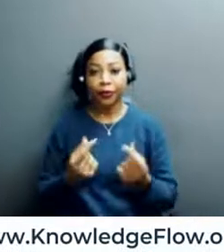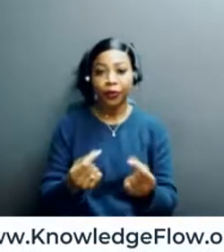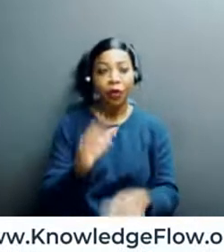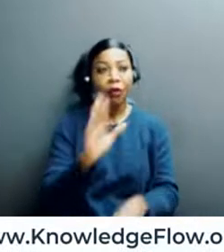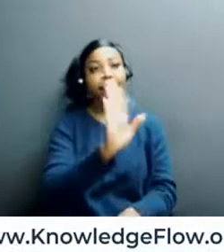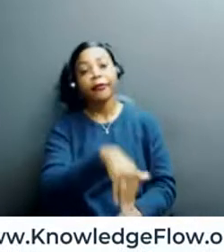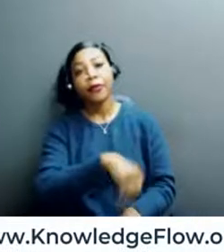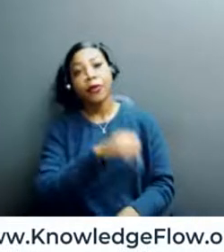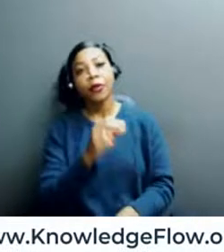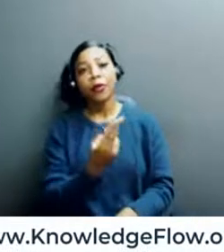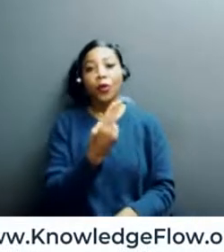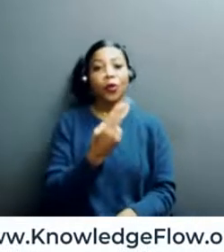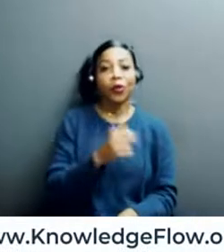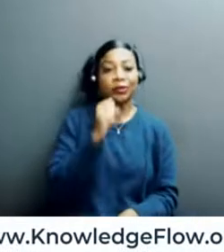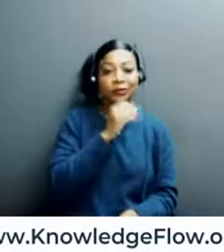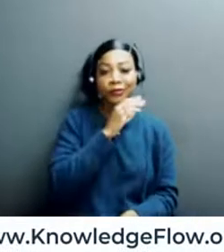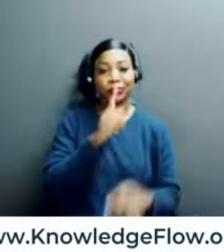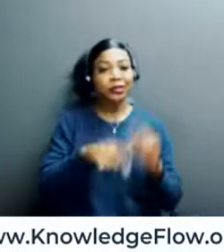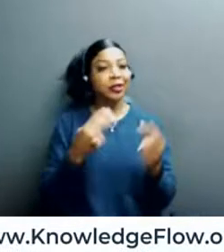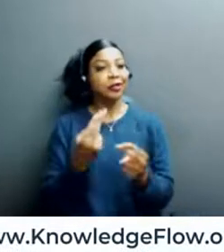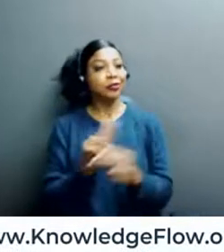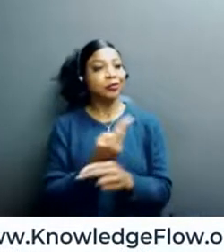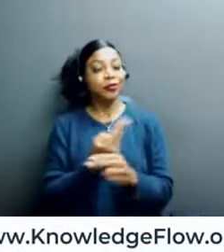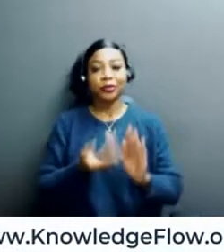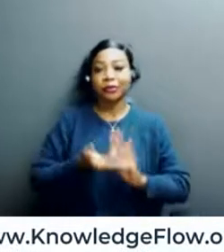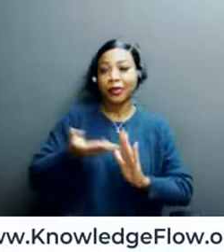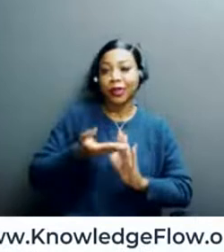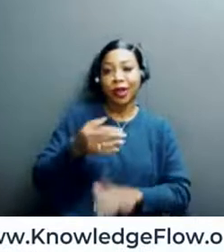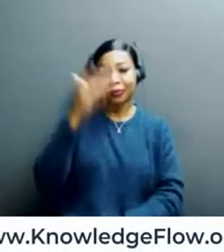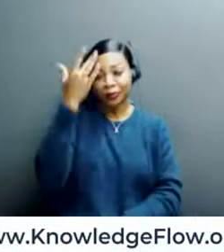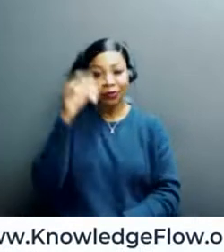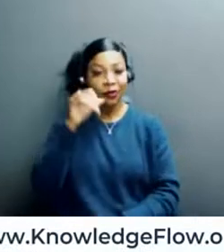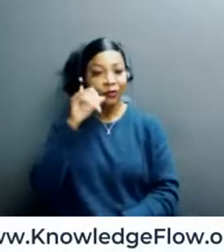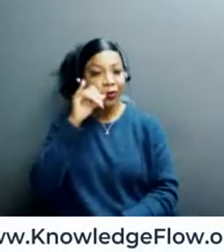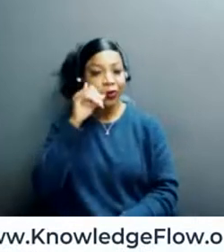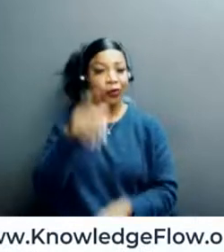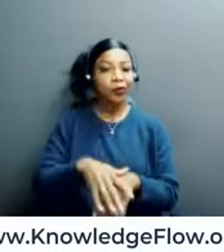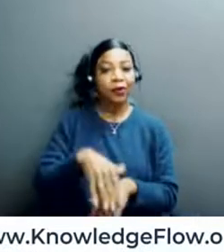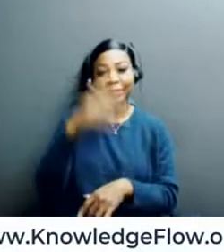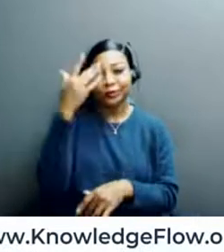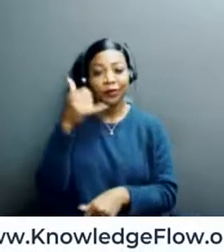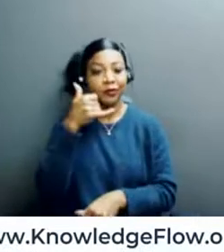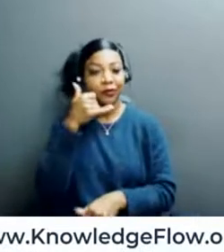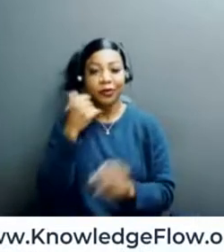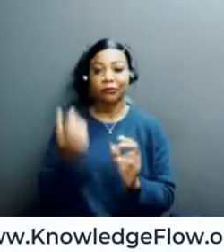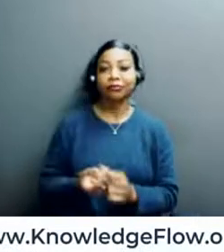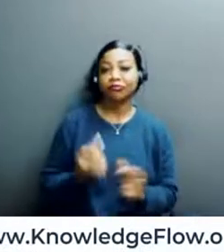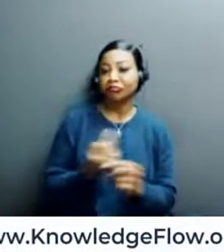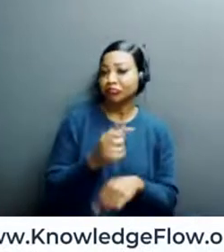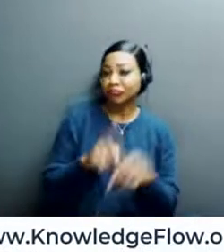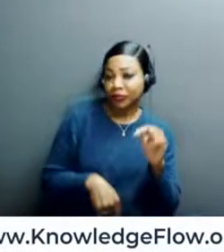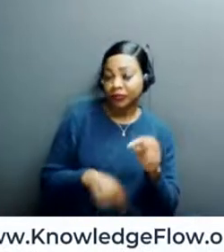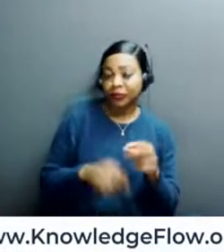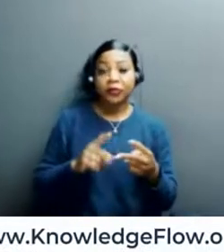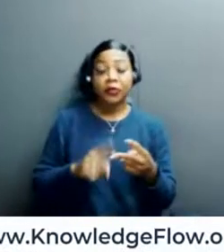seniors can't even use a smartphone properly, plus also a certain level of self-inflicted ageism of people starting to